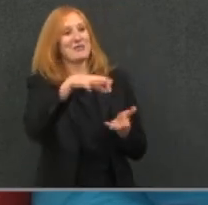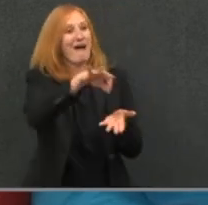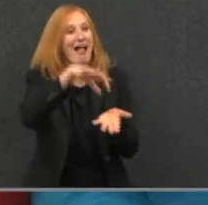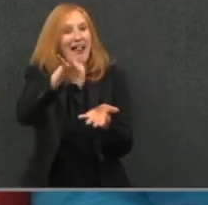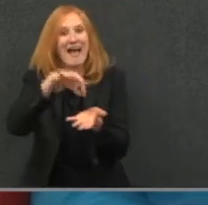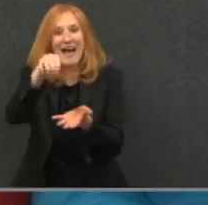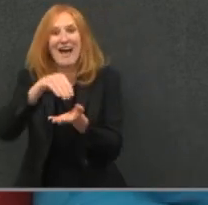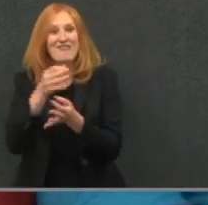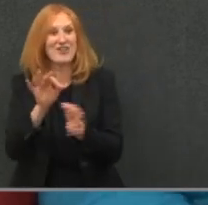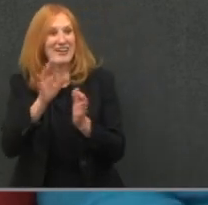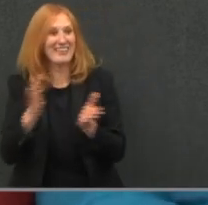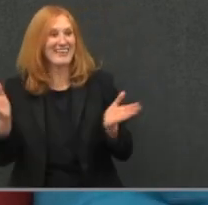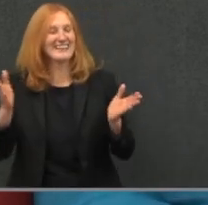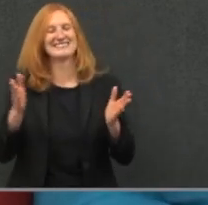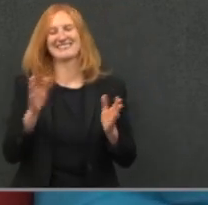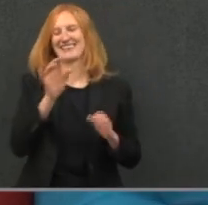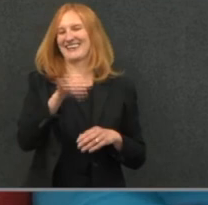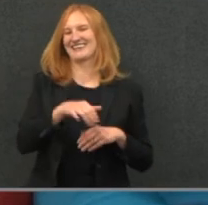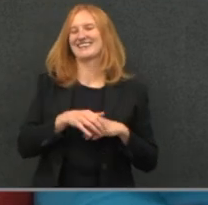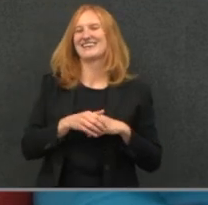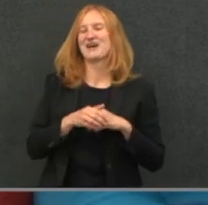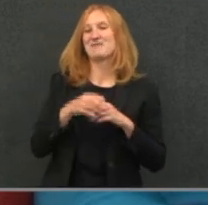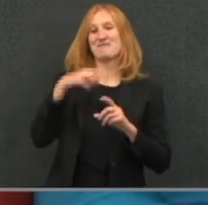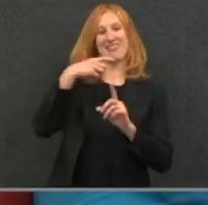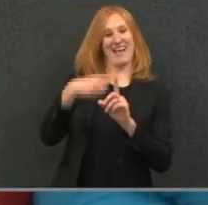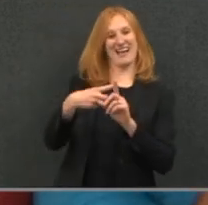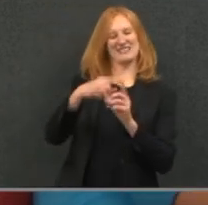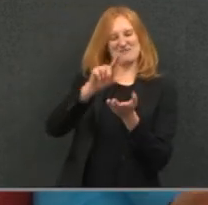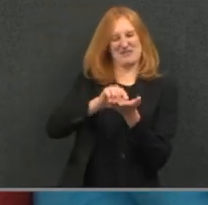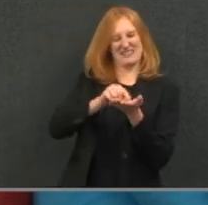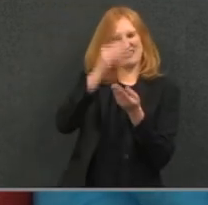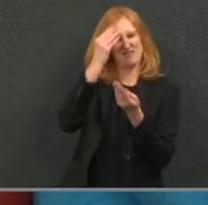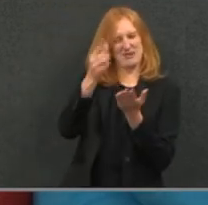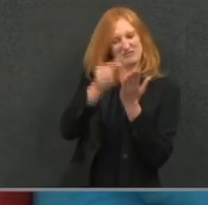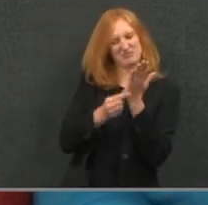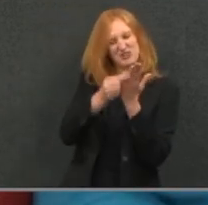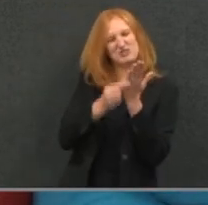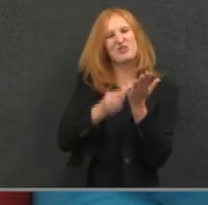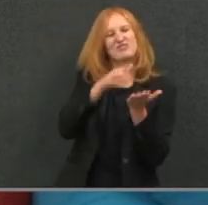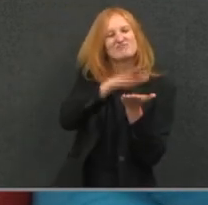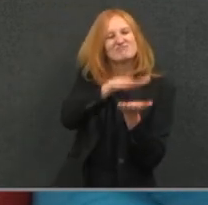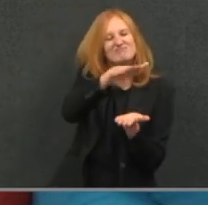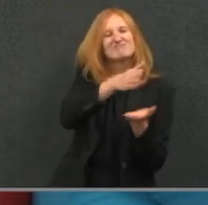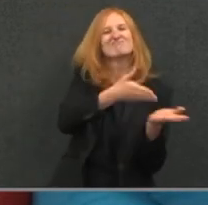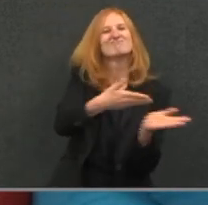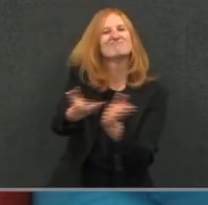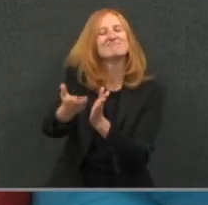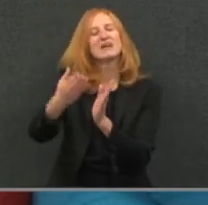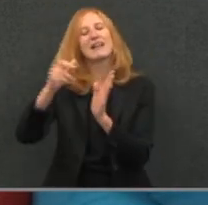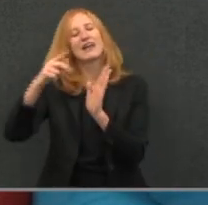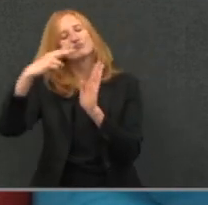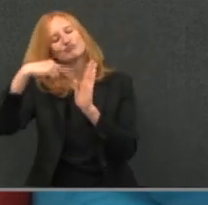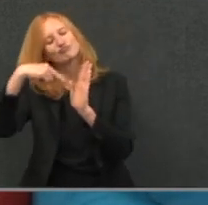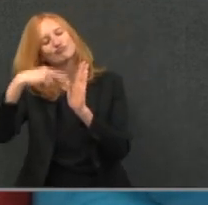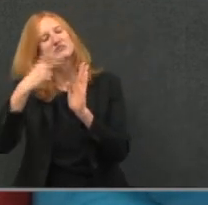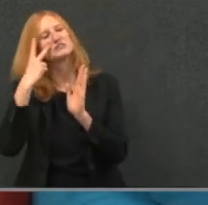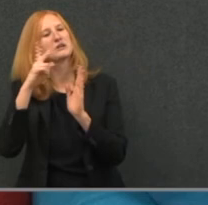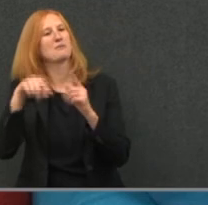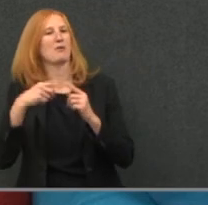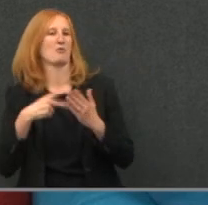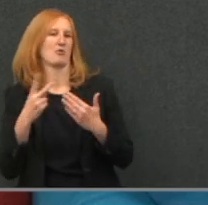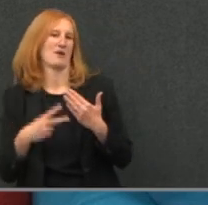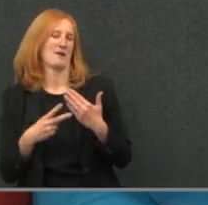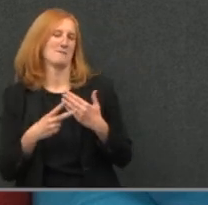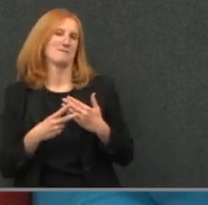love giveaways. Yes. And more importantly, printed materials where they can walk away with the information about our program. So,